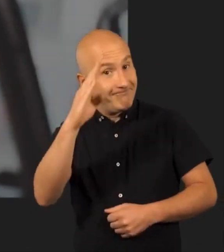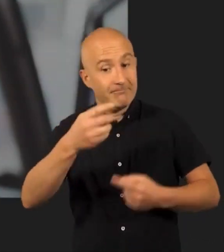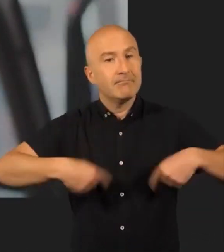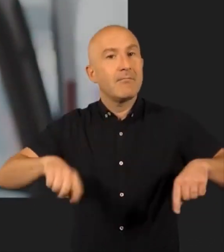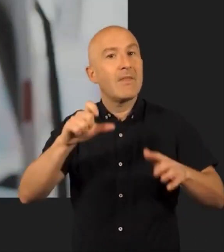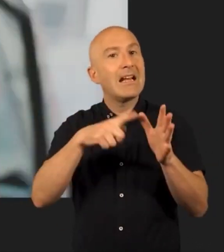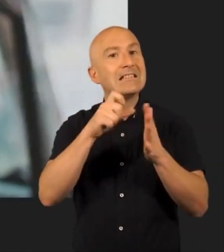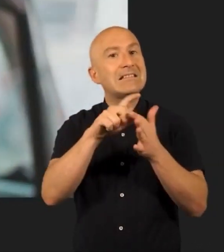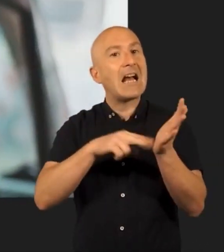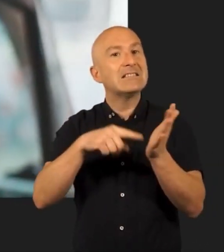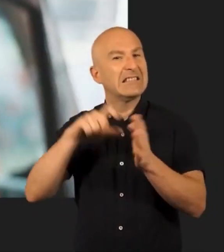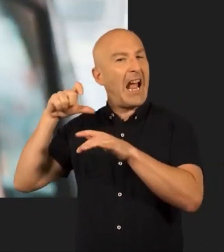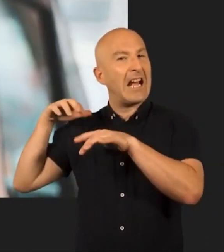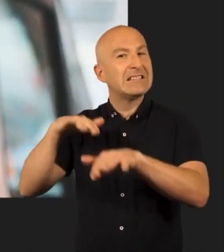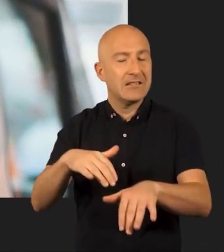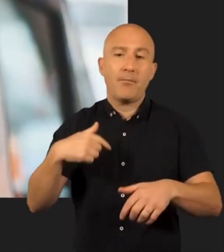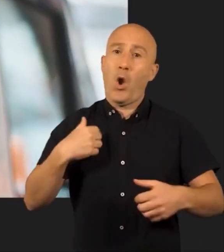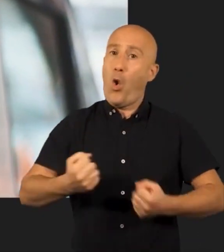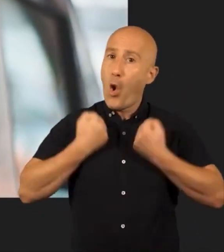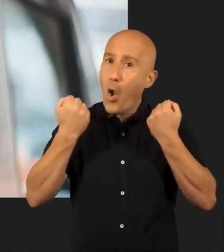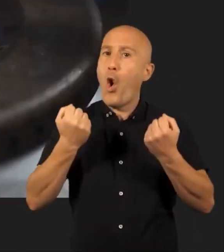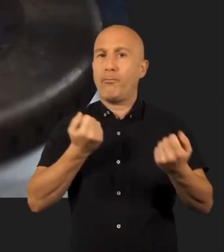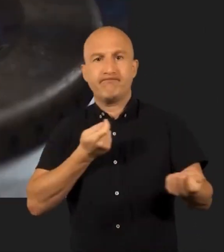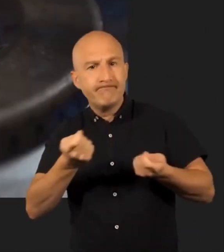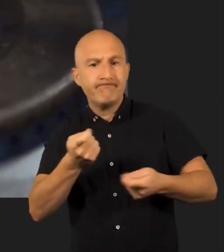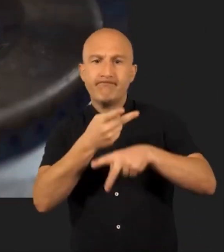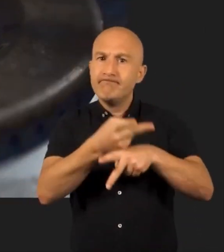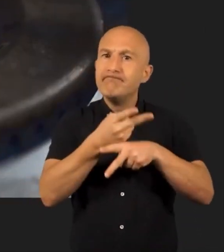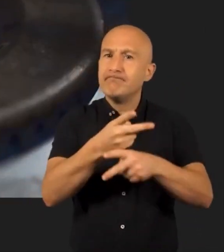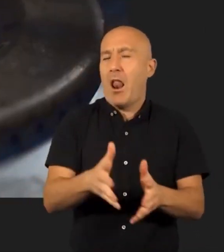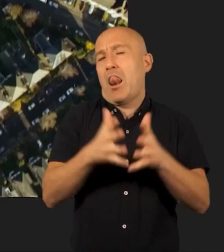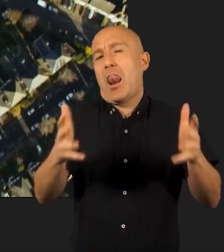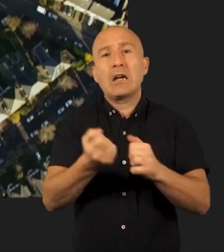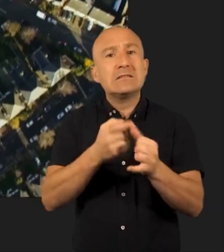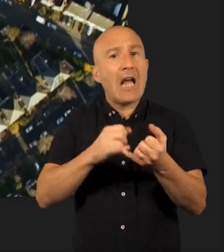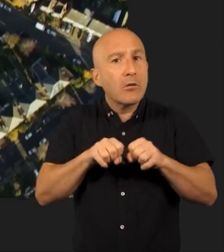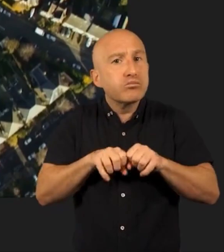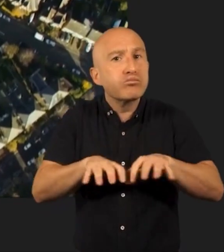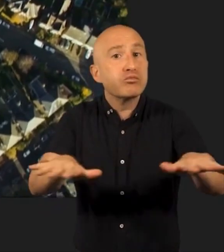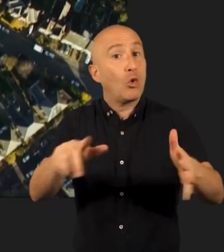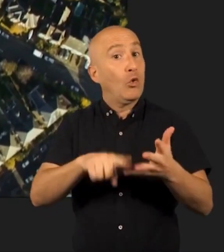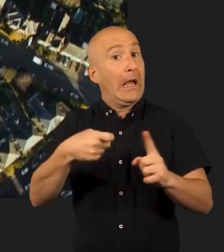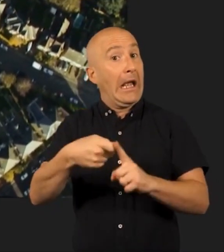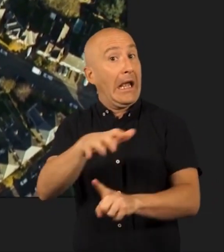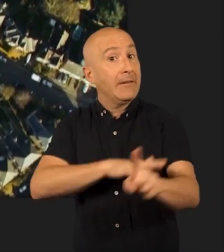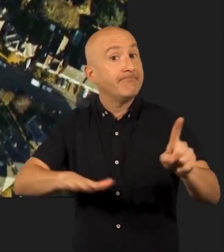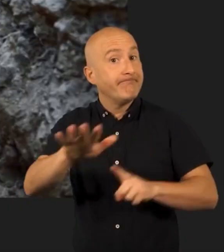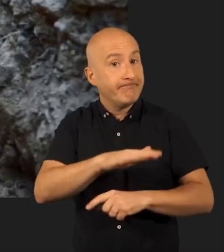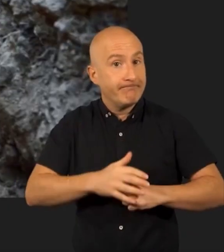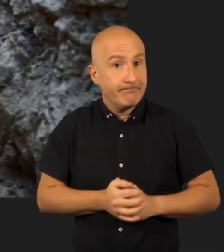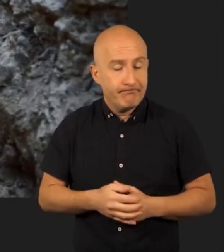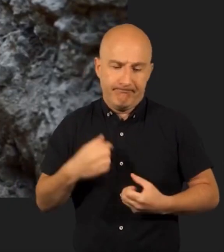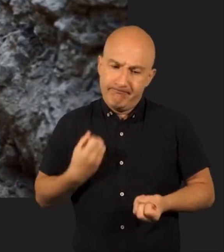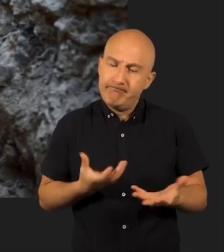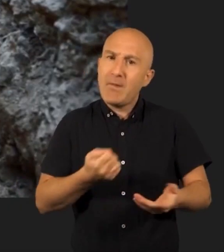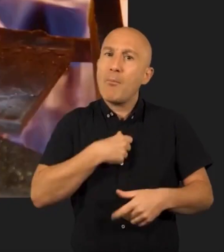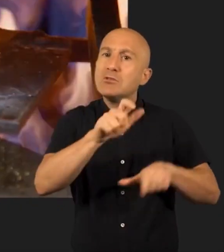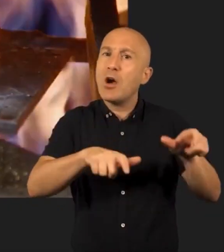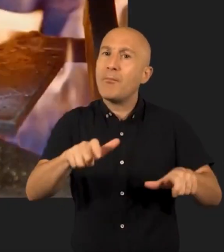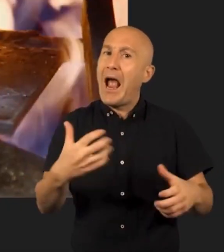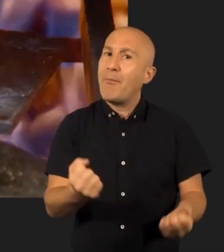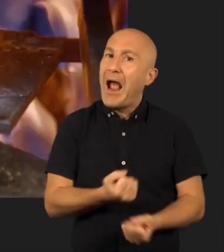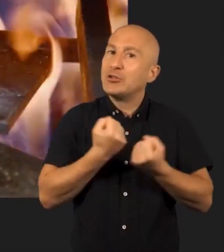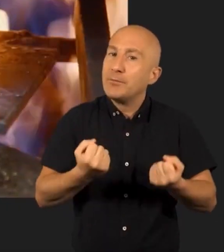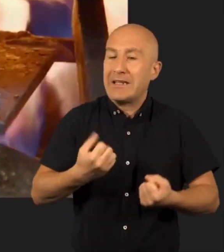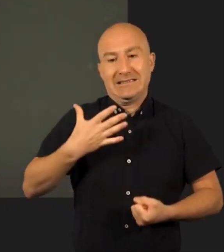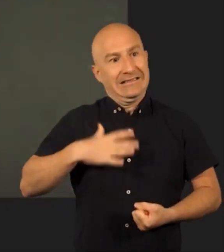Hello, we're Cadent. We own, operate and maintain the largest gas distribution network in the UK, providing